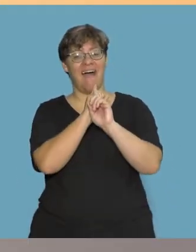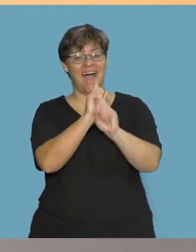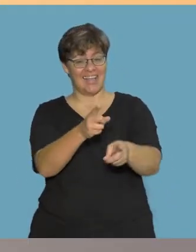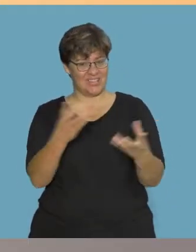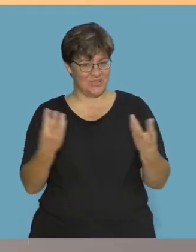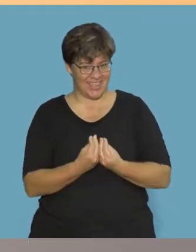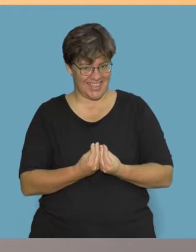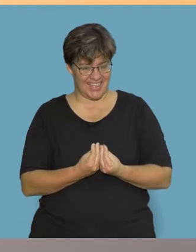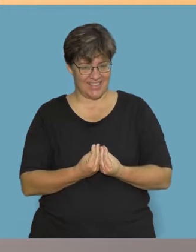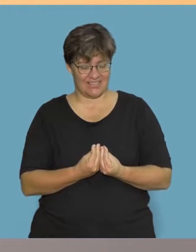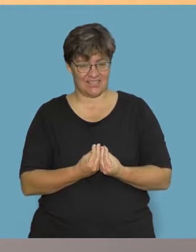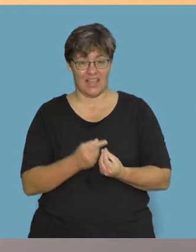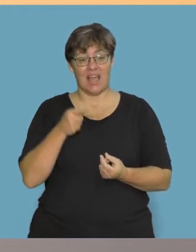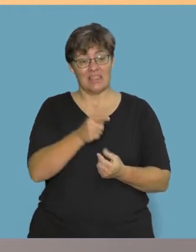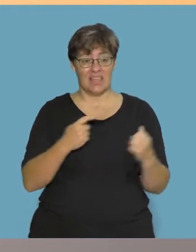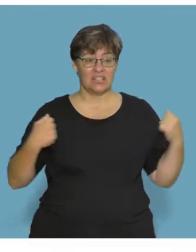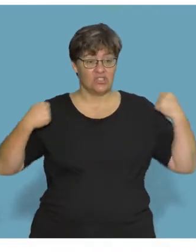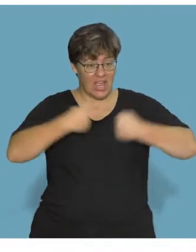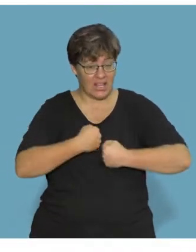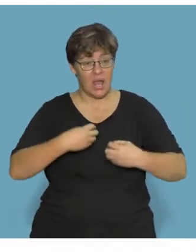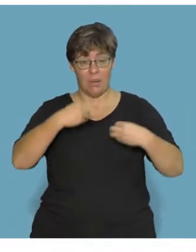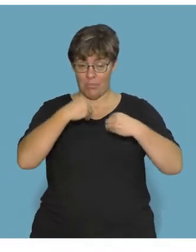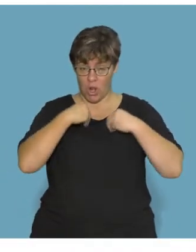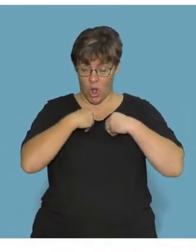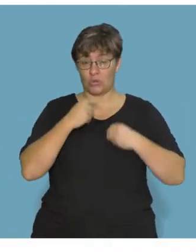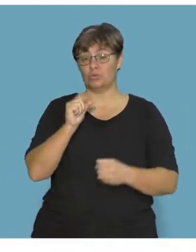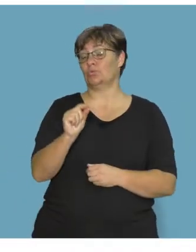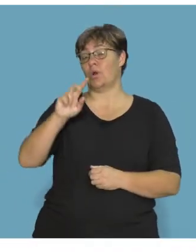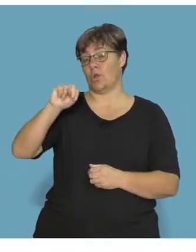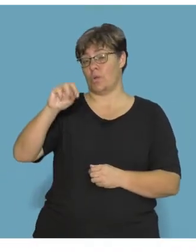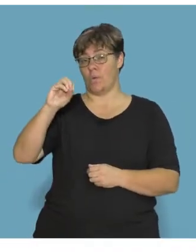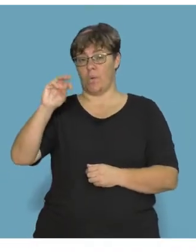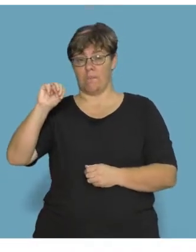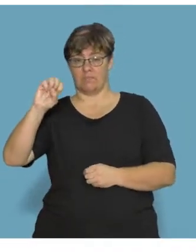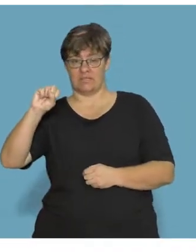Let's answer the jacket belongs to Nomsa.